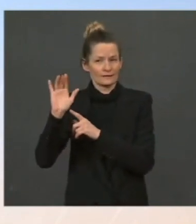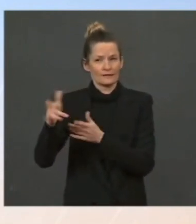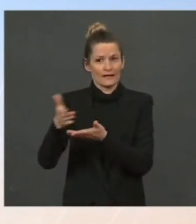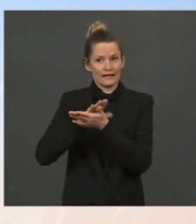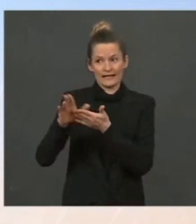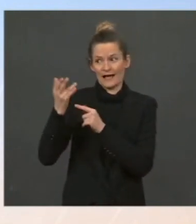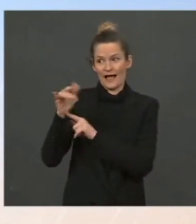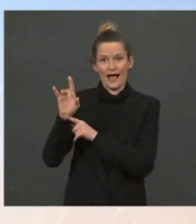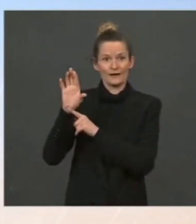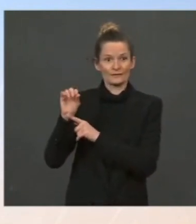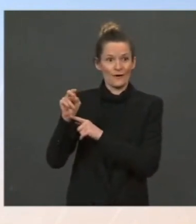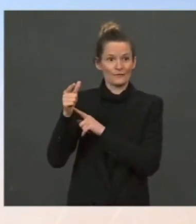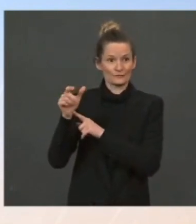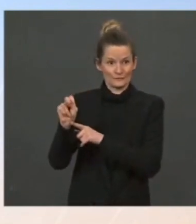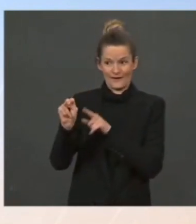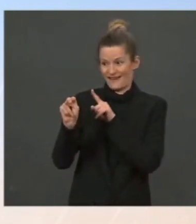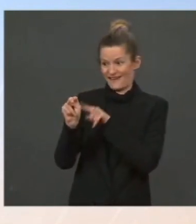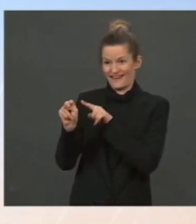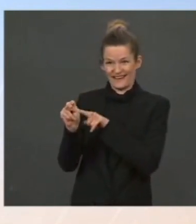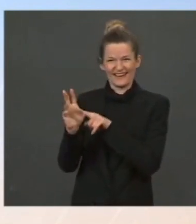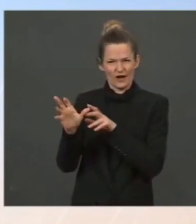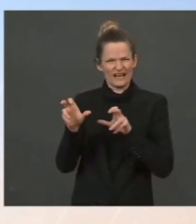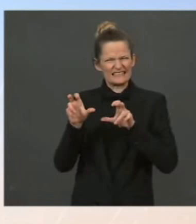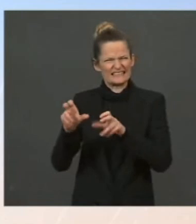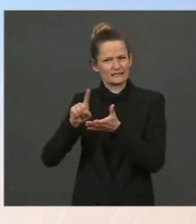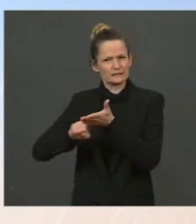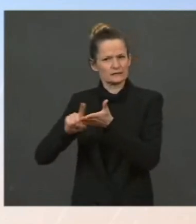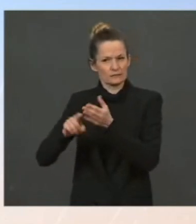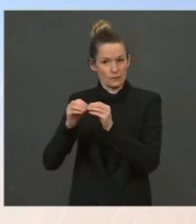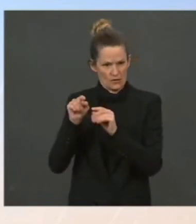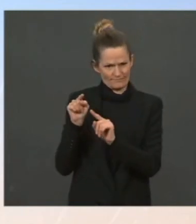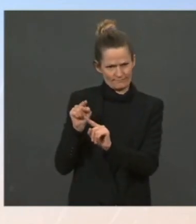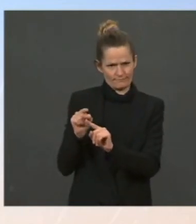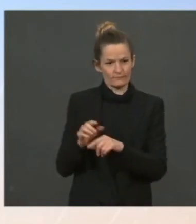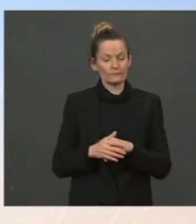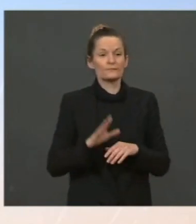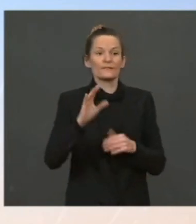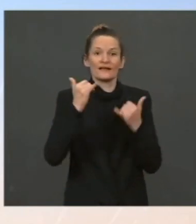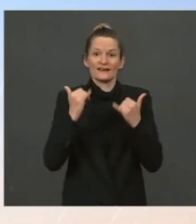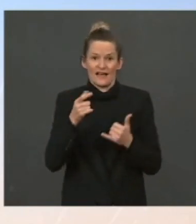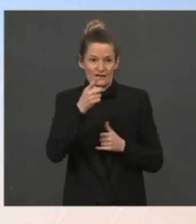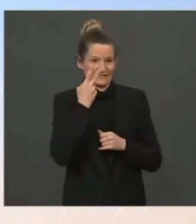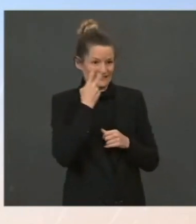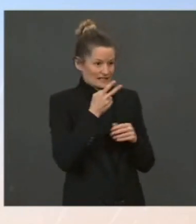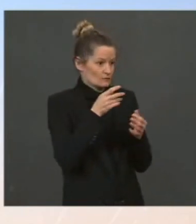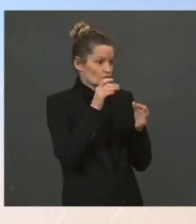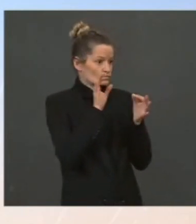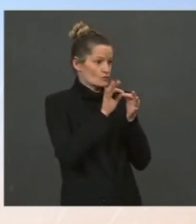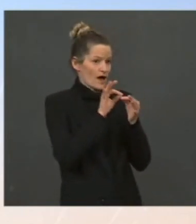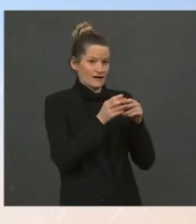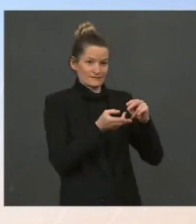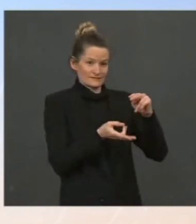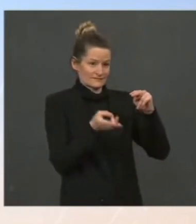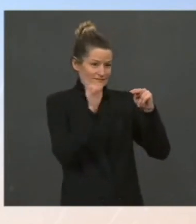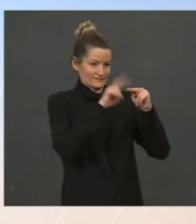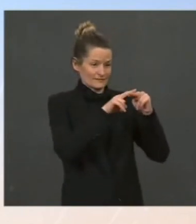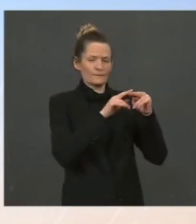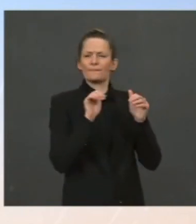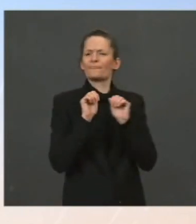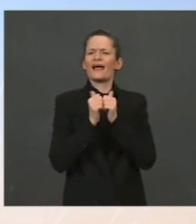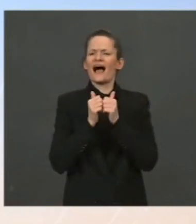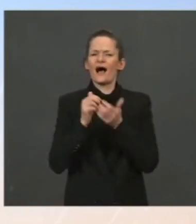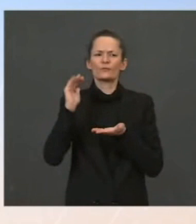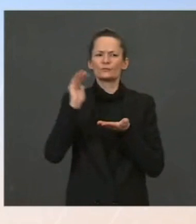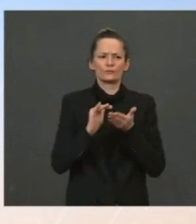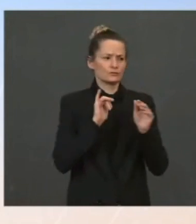escape these energy price shocks in the long haul is the second part of the president's agenda, which